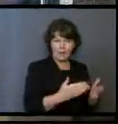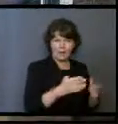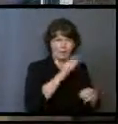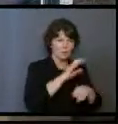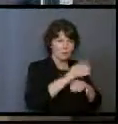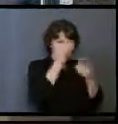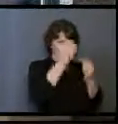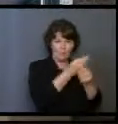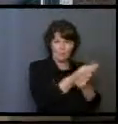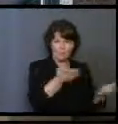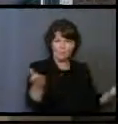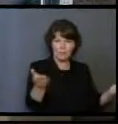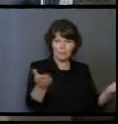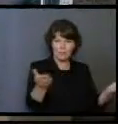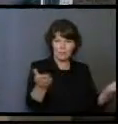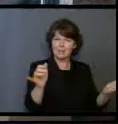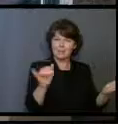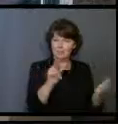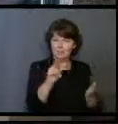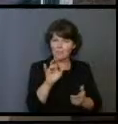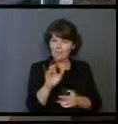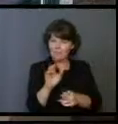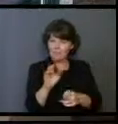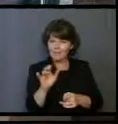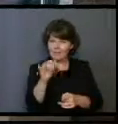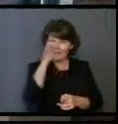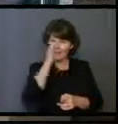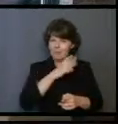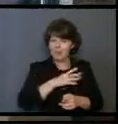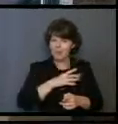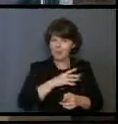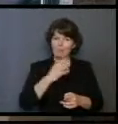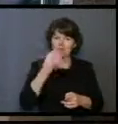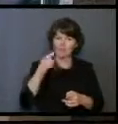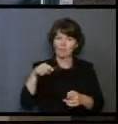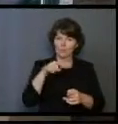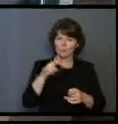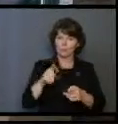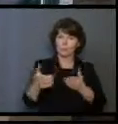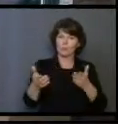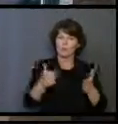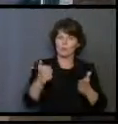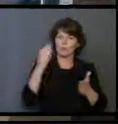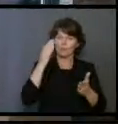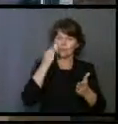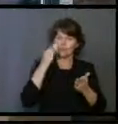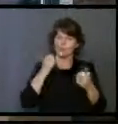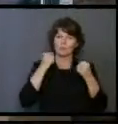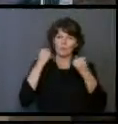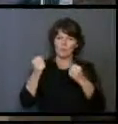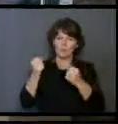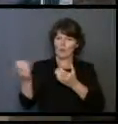door to door, may you gladly serve, knowing God's strength will give success.